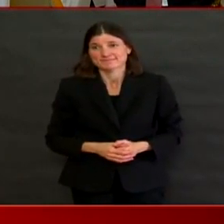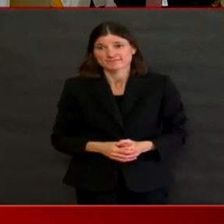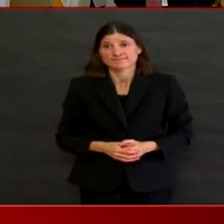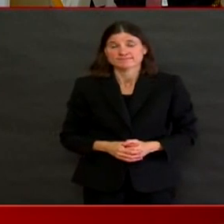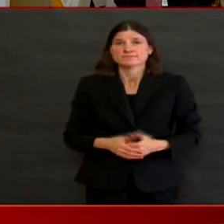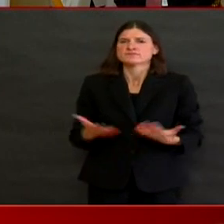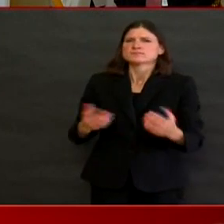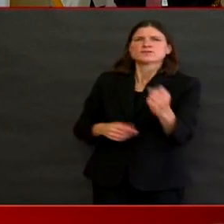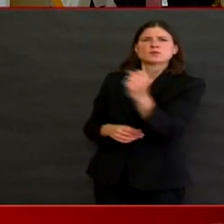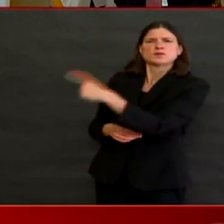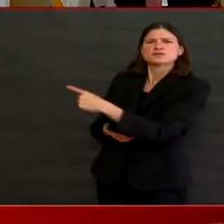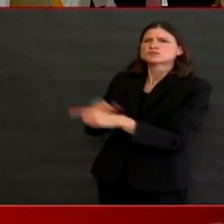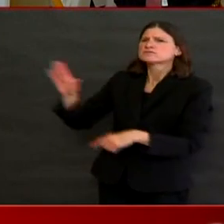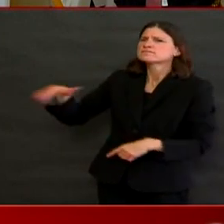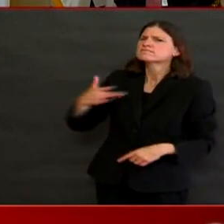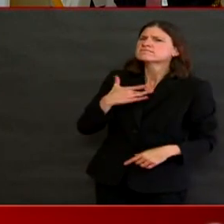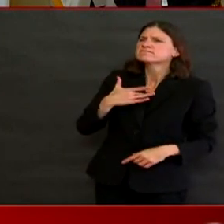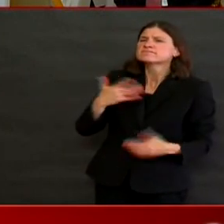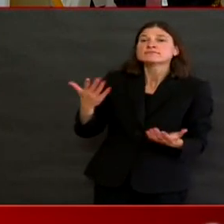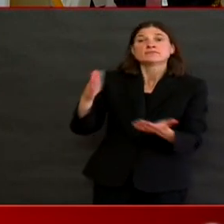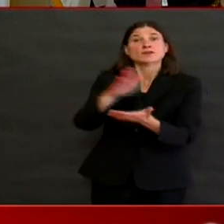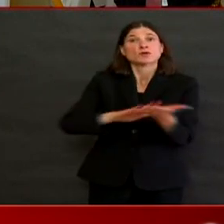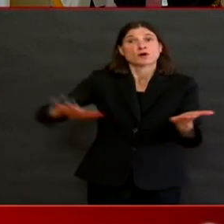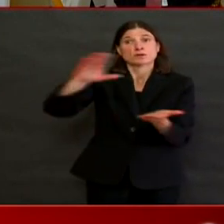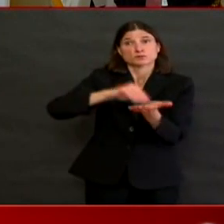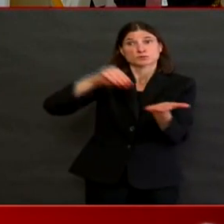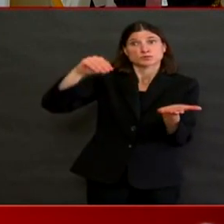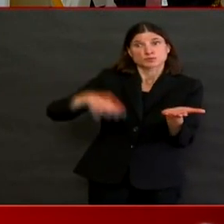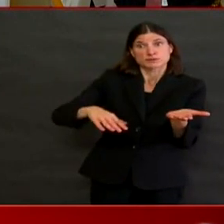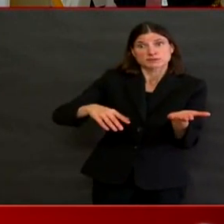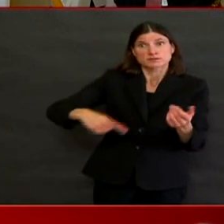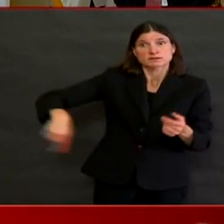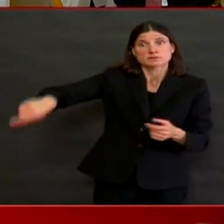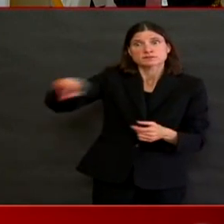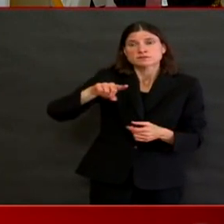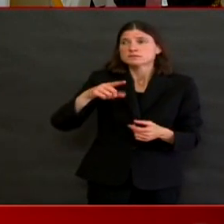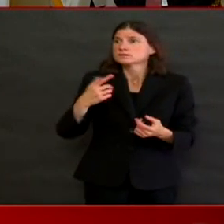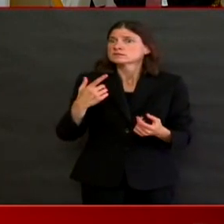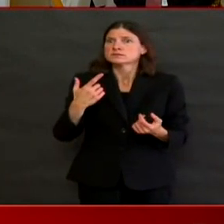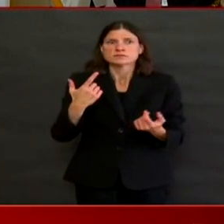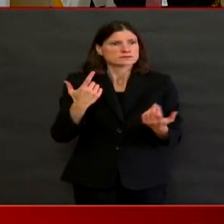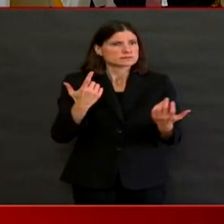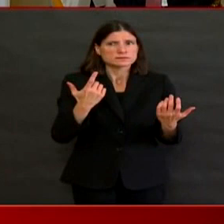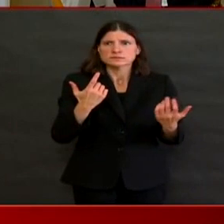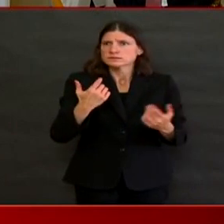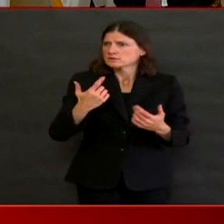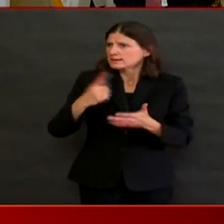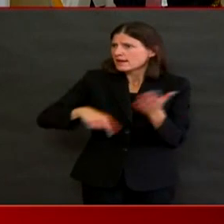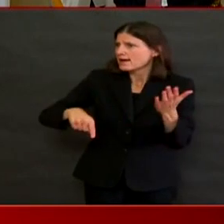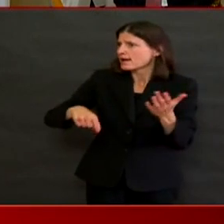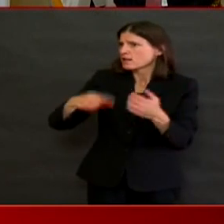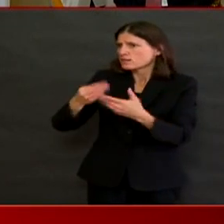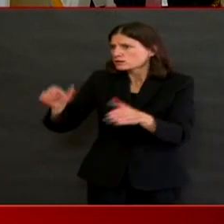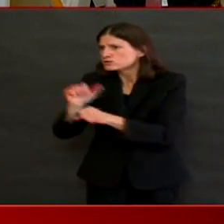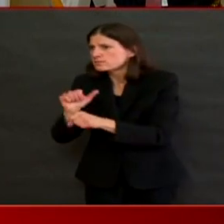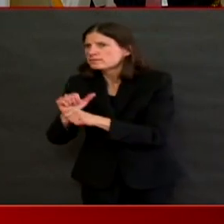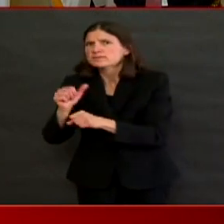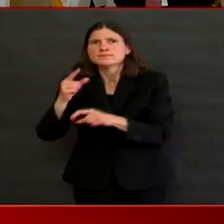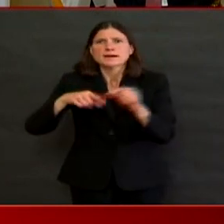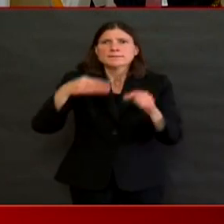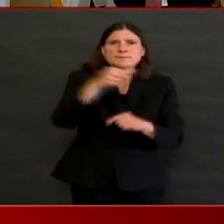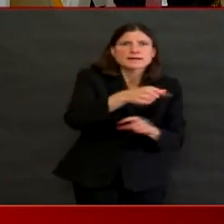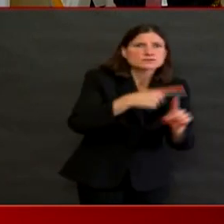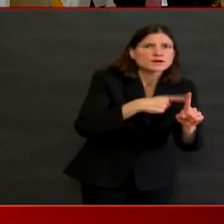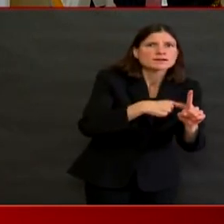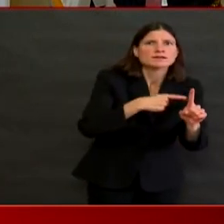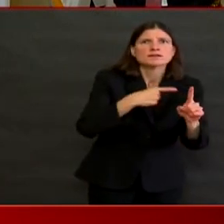Yes. So excellent question. And I'm going to continue to find specific answers.